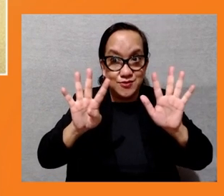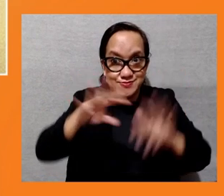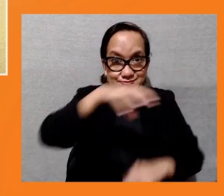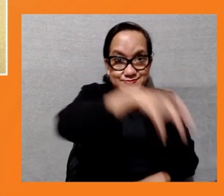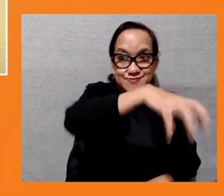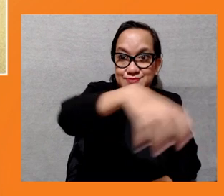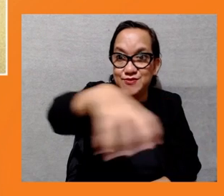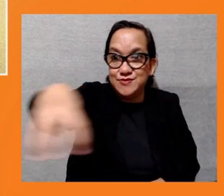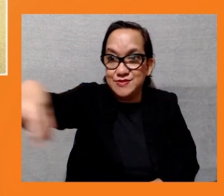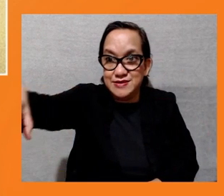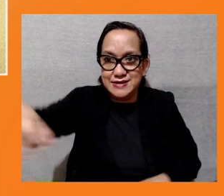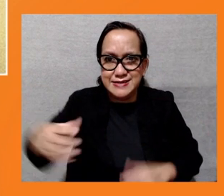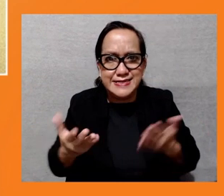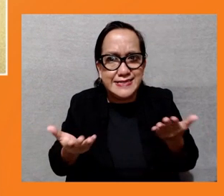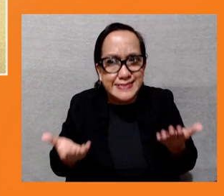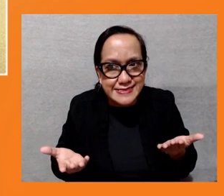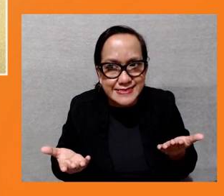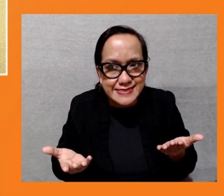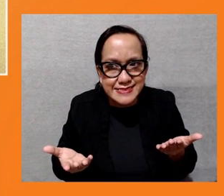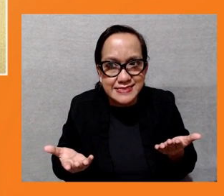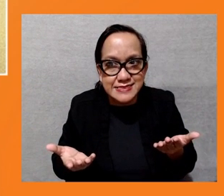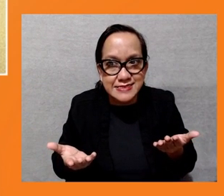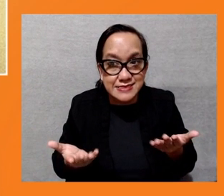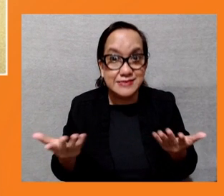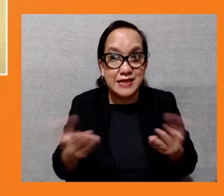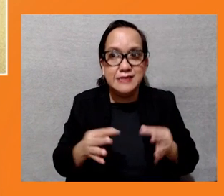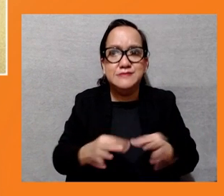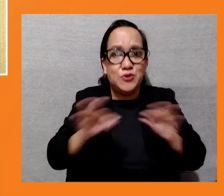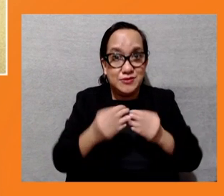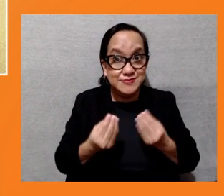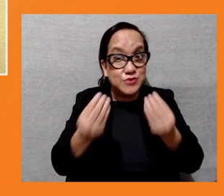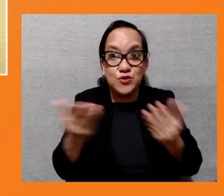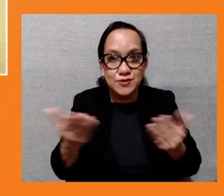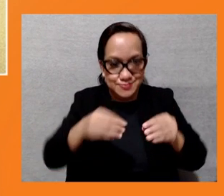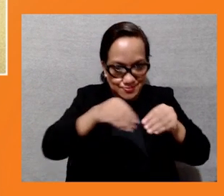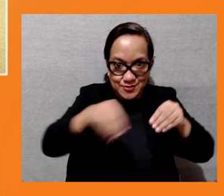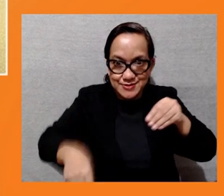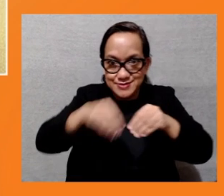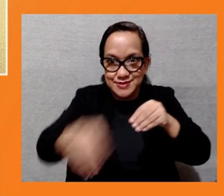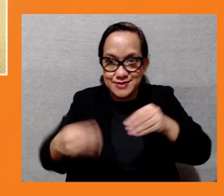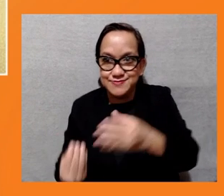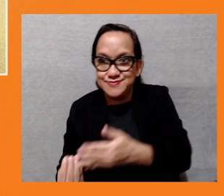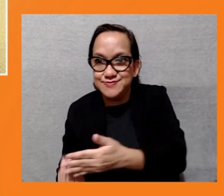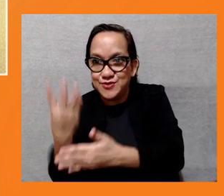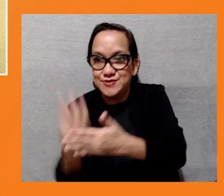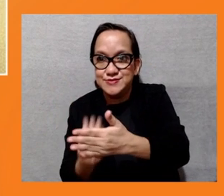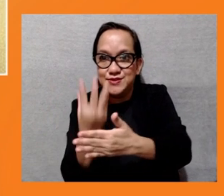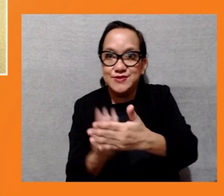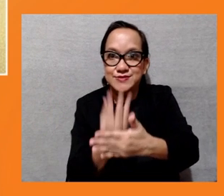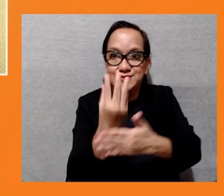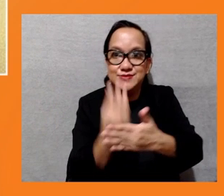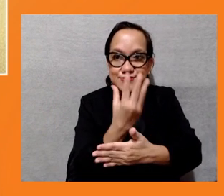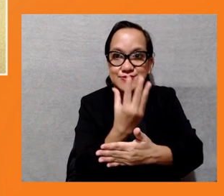irrigation project, and some of the very important and the they were the the promise that they will remove some of those sites and and